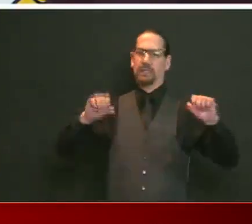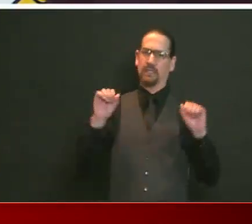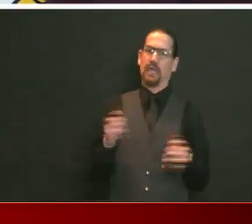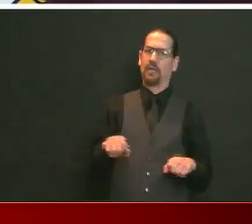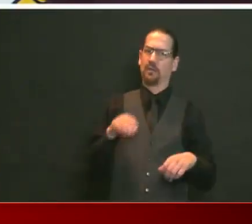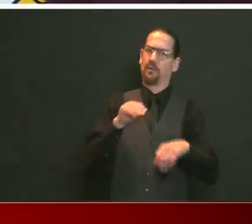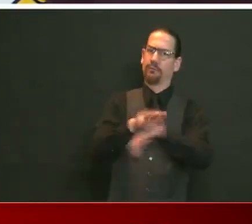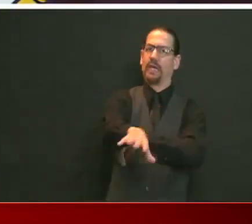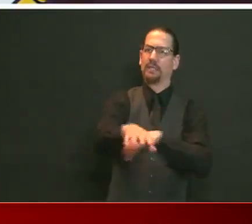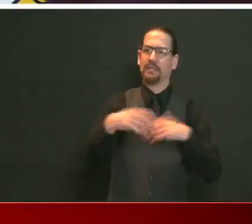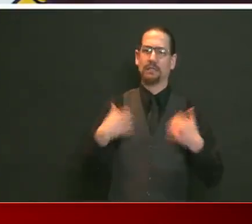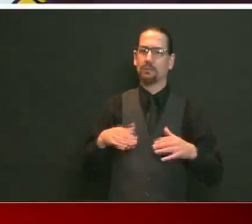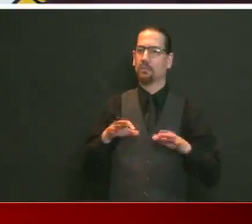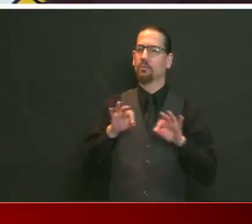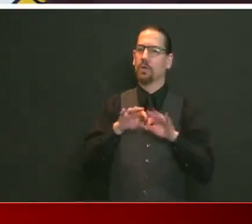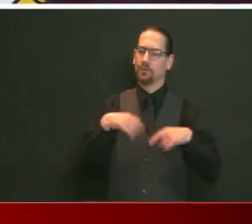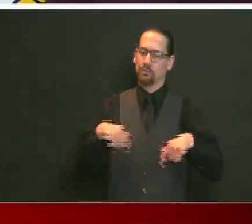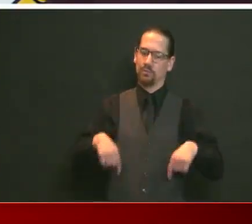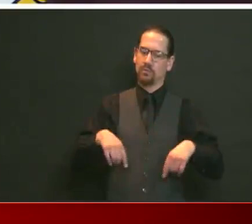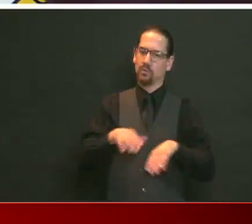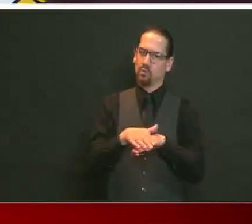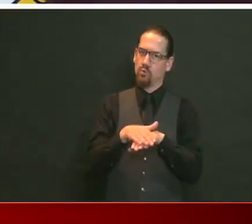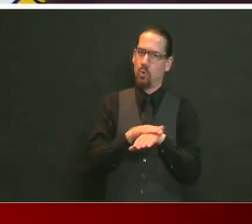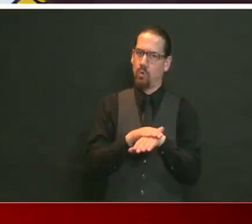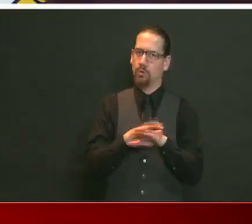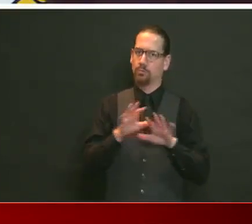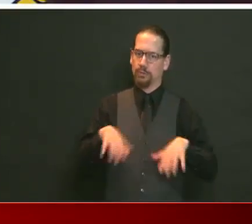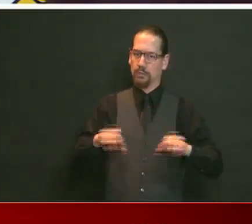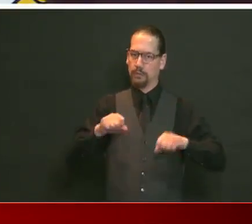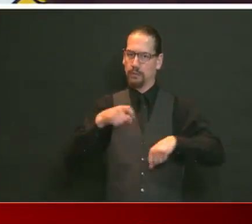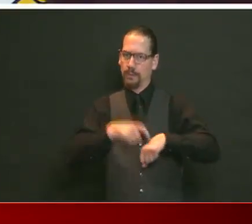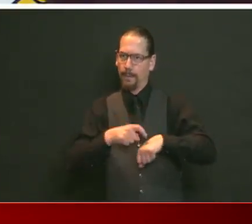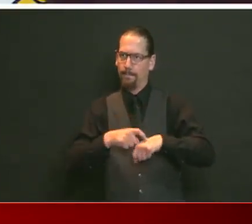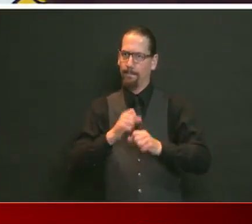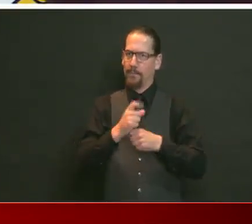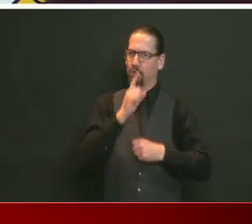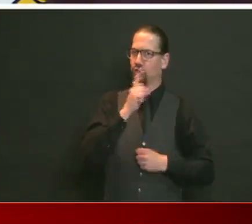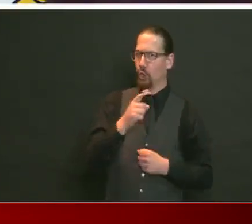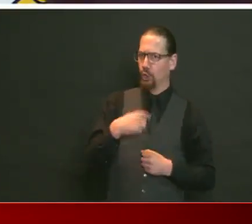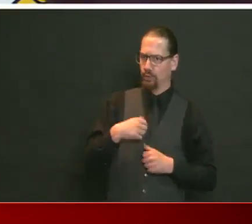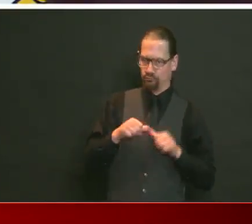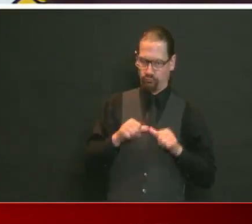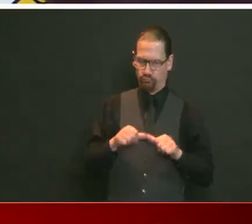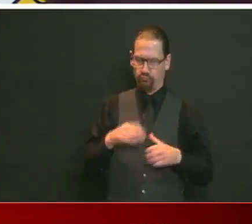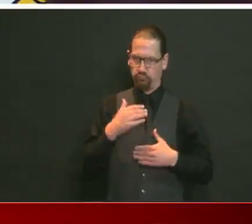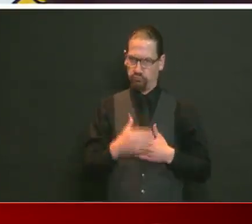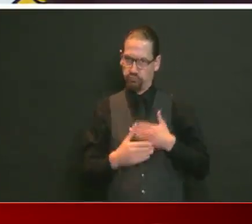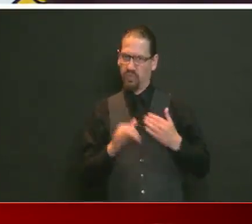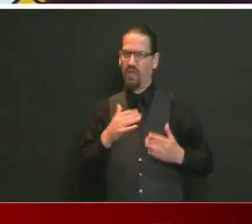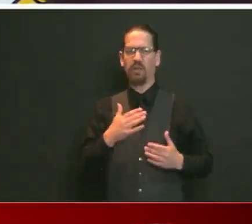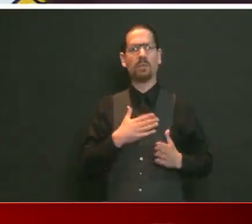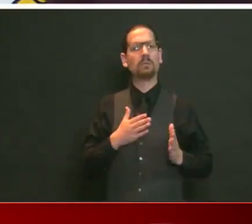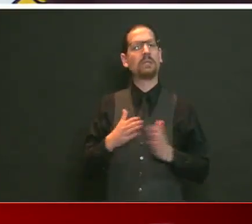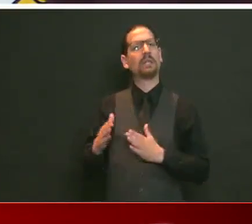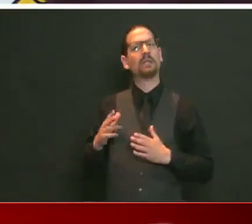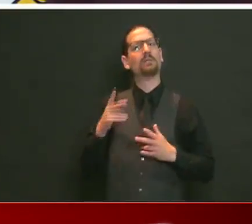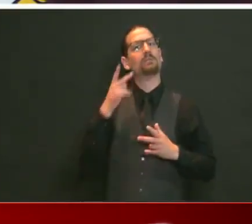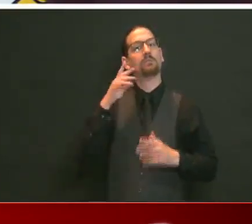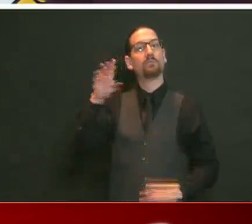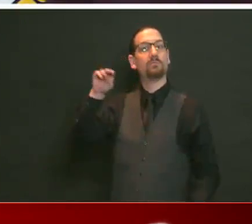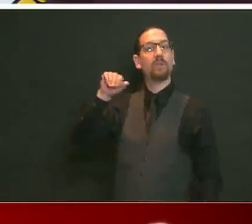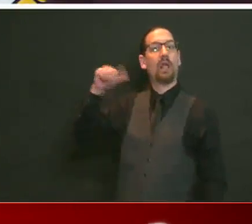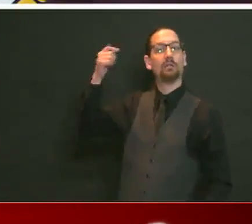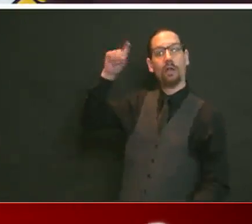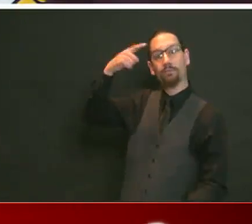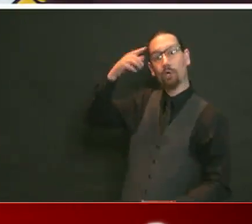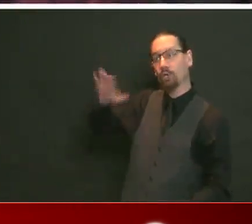get it right and don't go backwards. So anyway, that's how we're thinking about it. I think we're doing well. And there'll be a few things here or there where